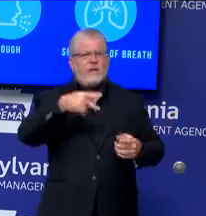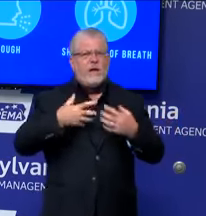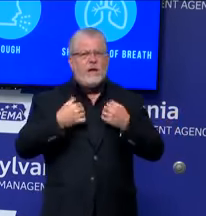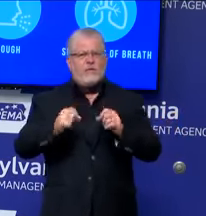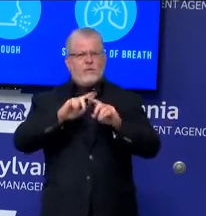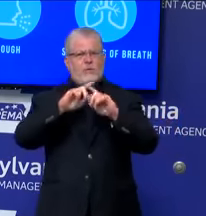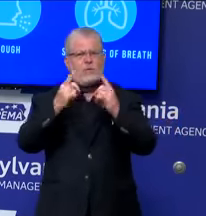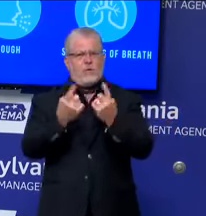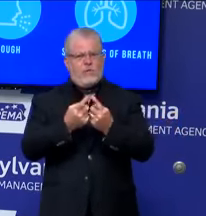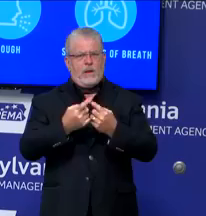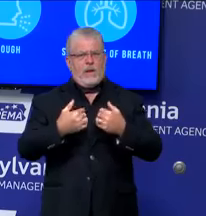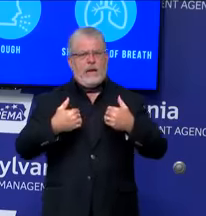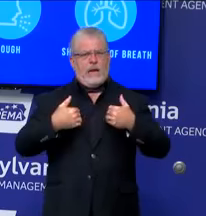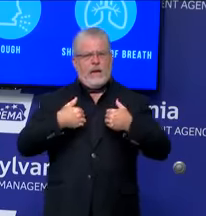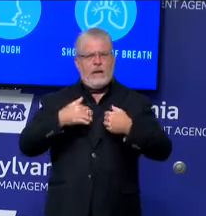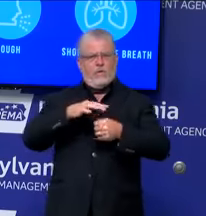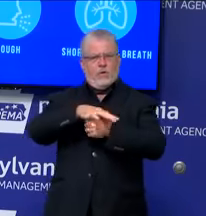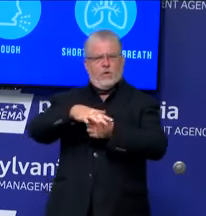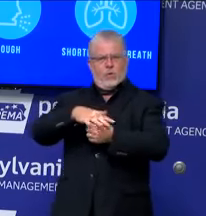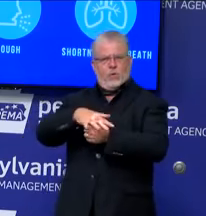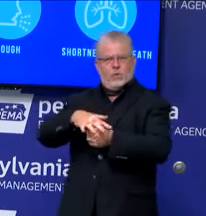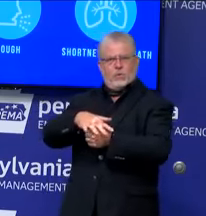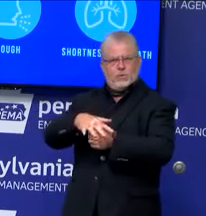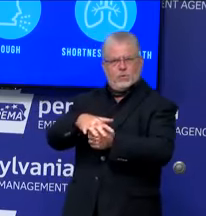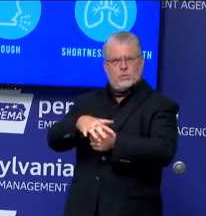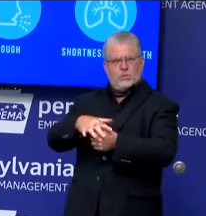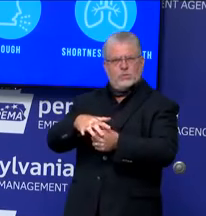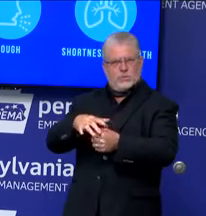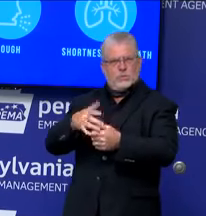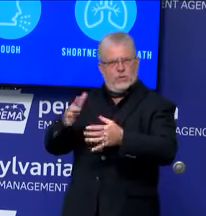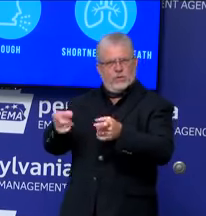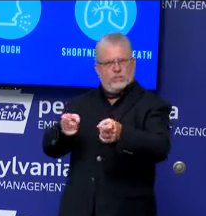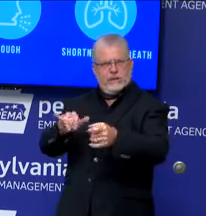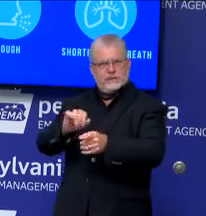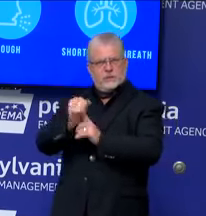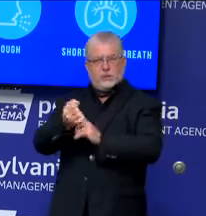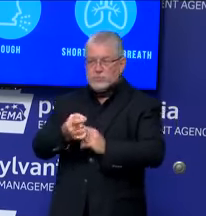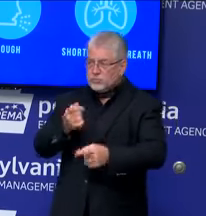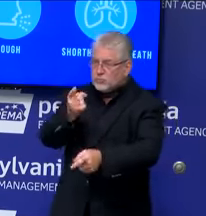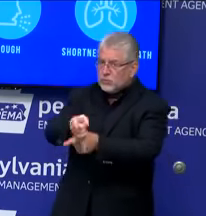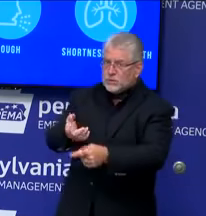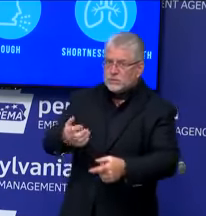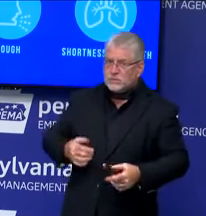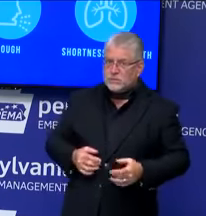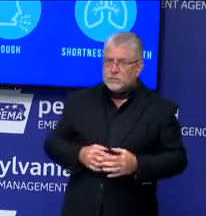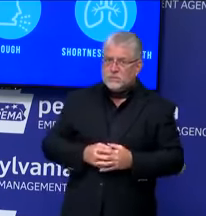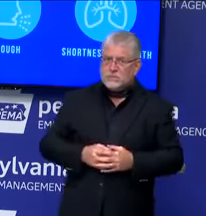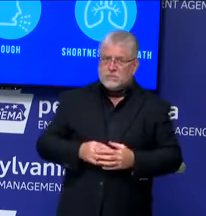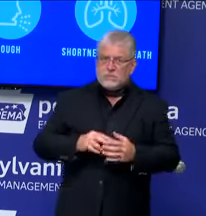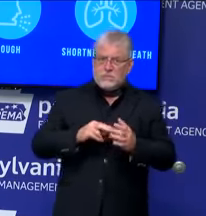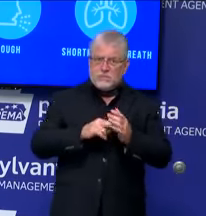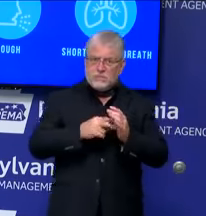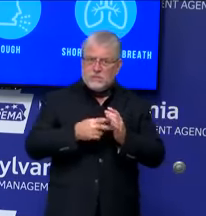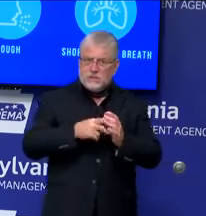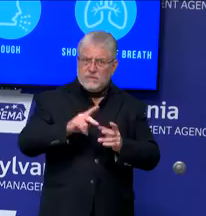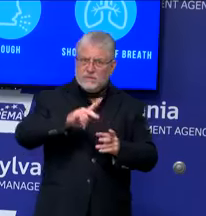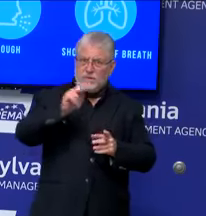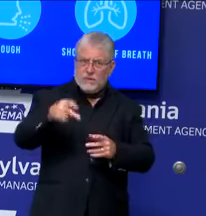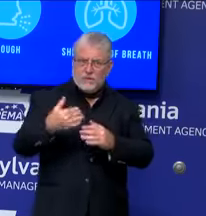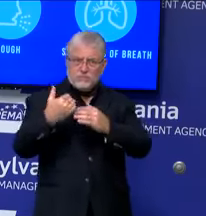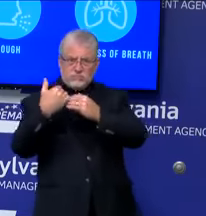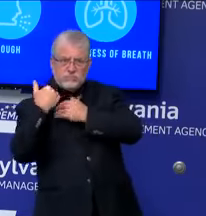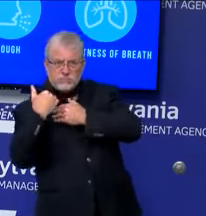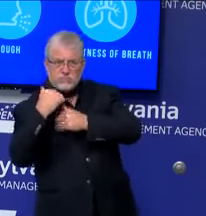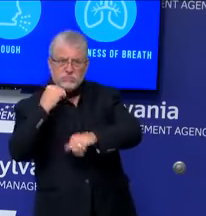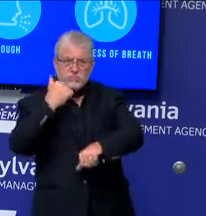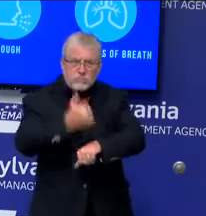Yes, that is correct. So, it incumbent upon them to then set up the protocols for the Phillies above and beyond